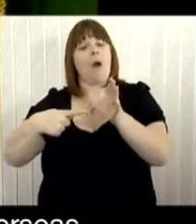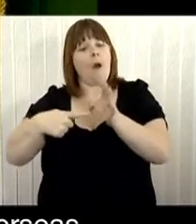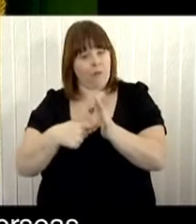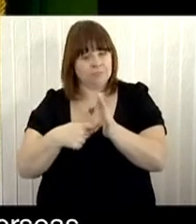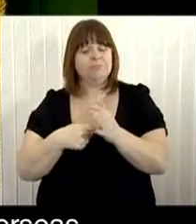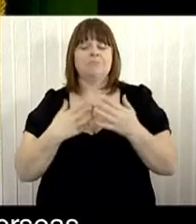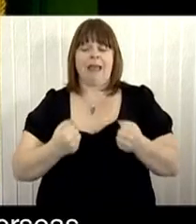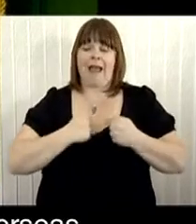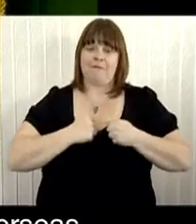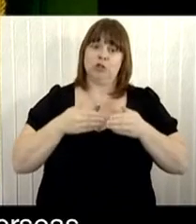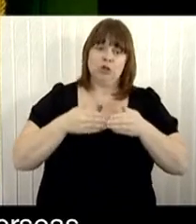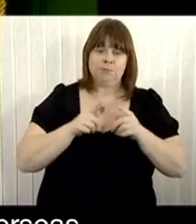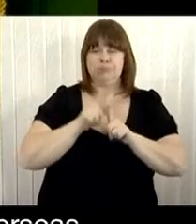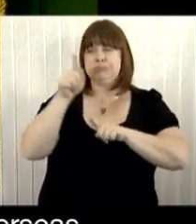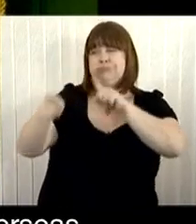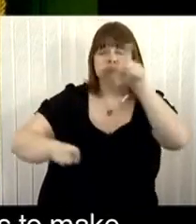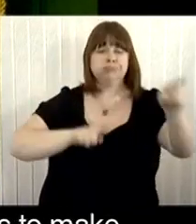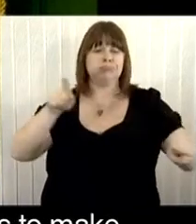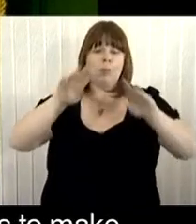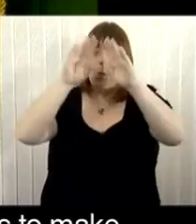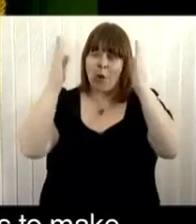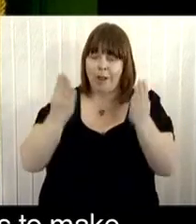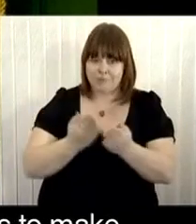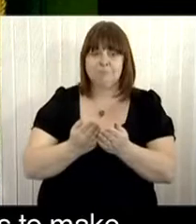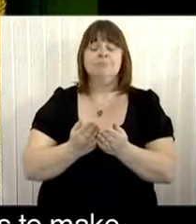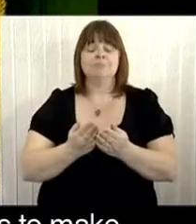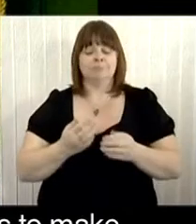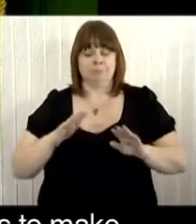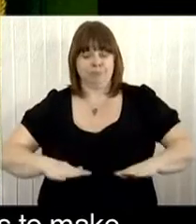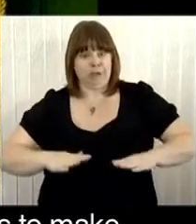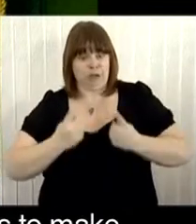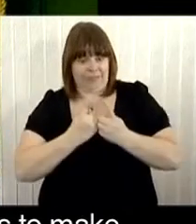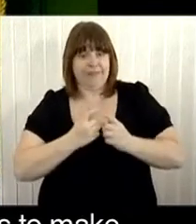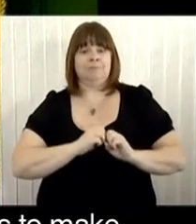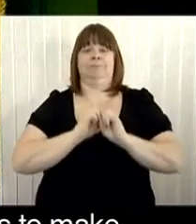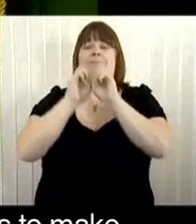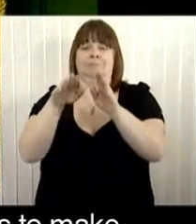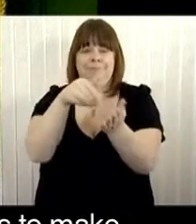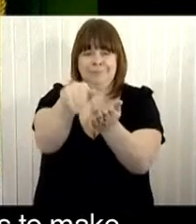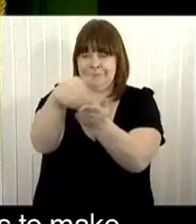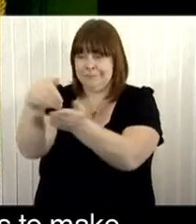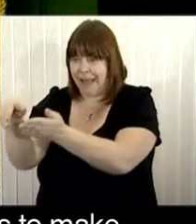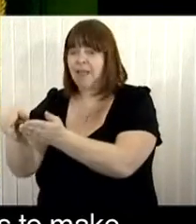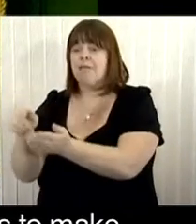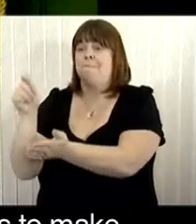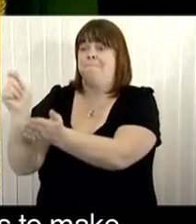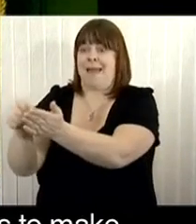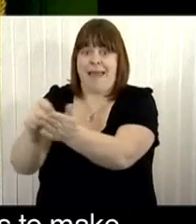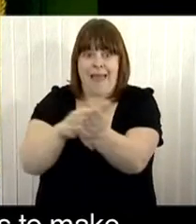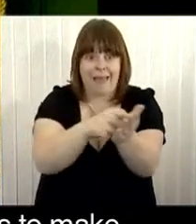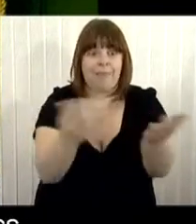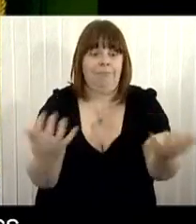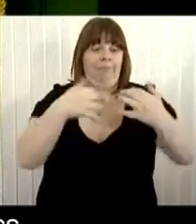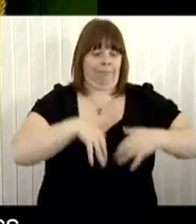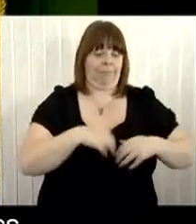carrying British-made goods overseas and bringing back the raw materials to make even more British-made goods for export.